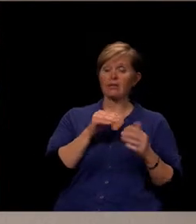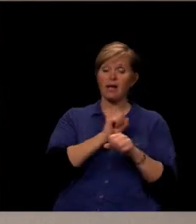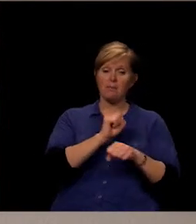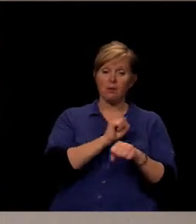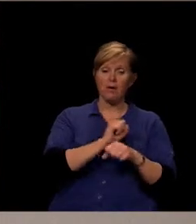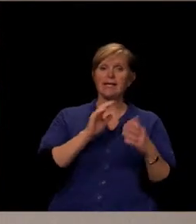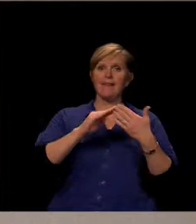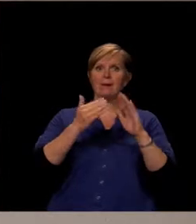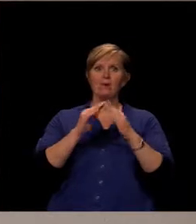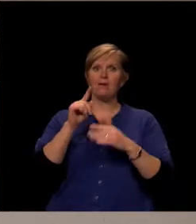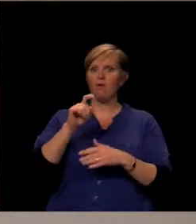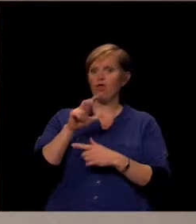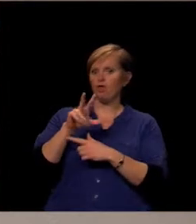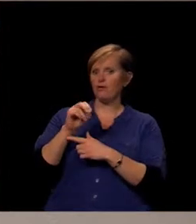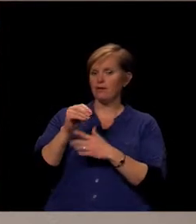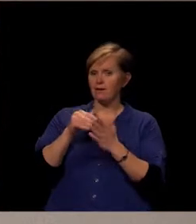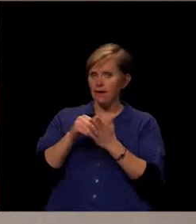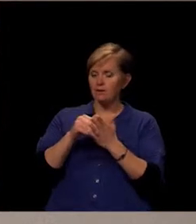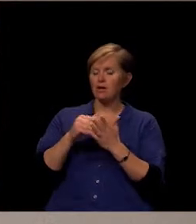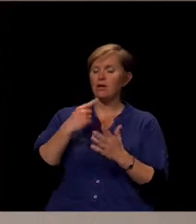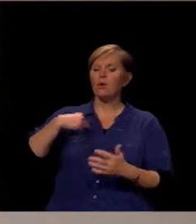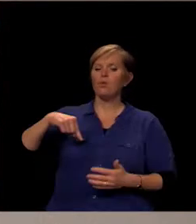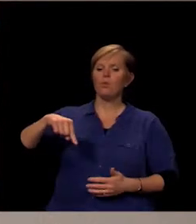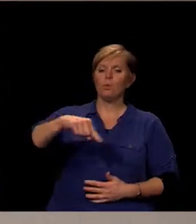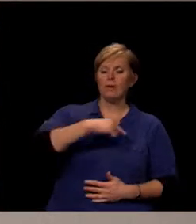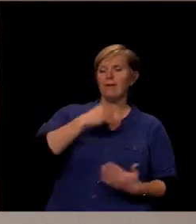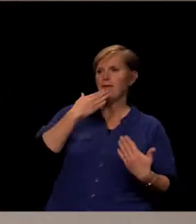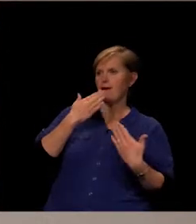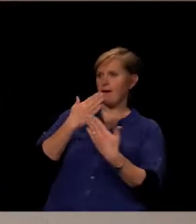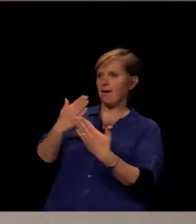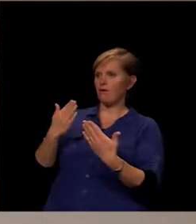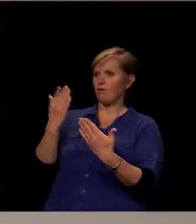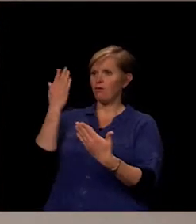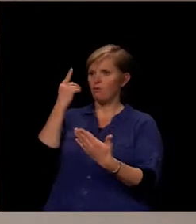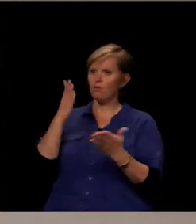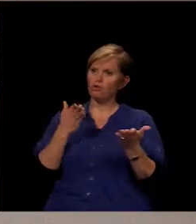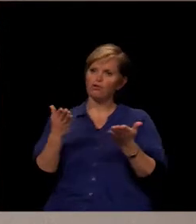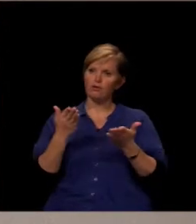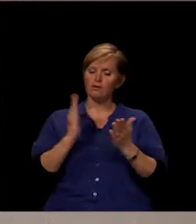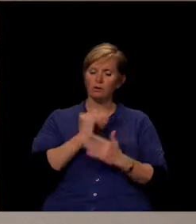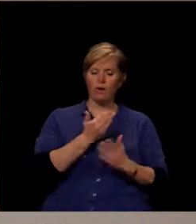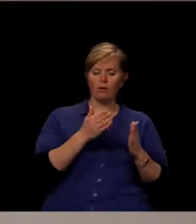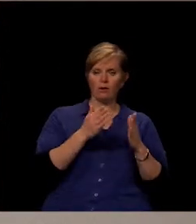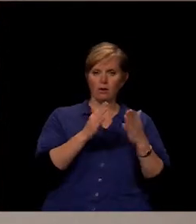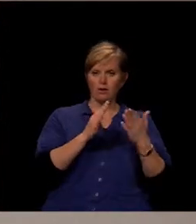,000, we thank you for your service to our community as a board member. Thank you very much.